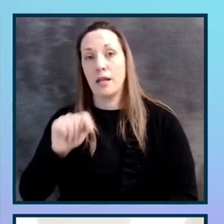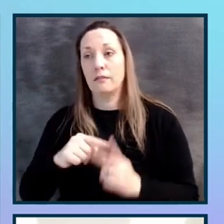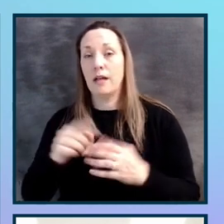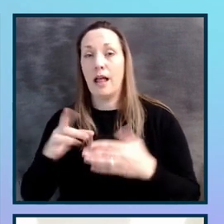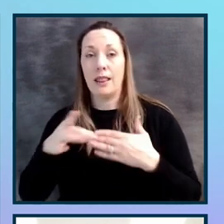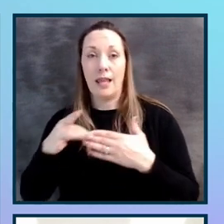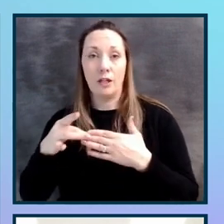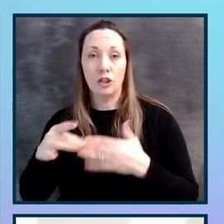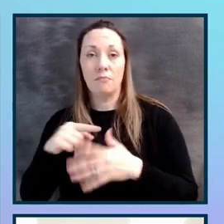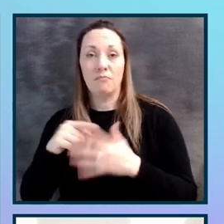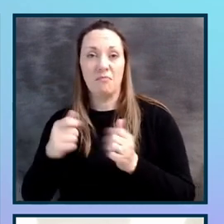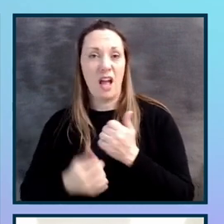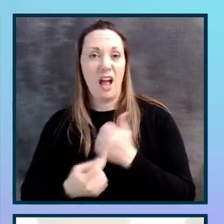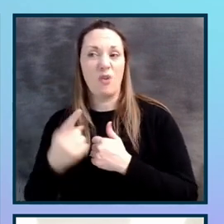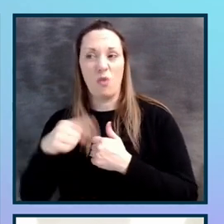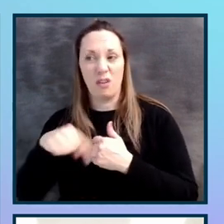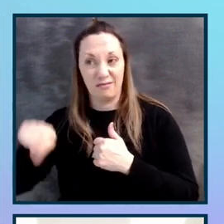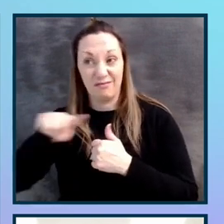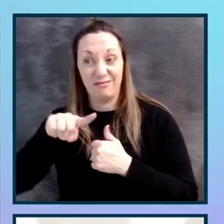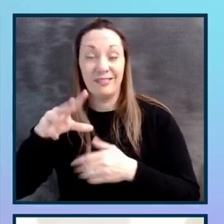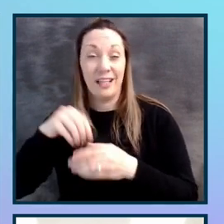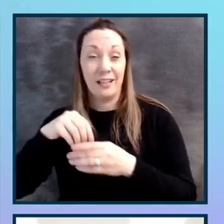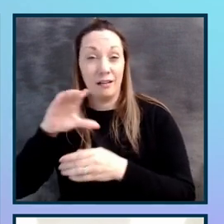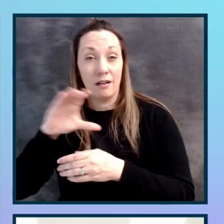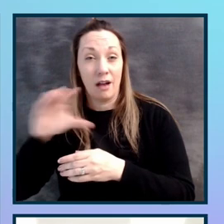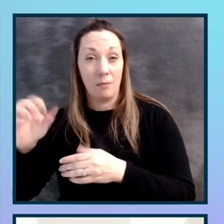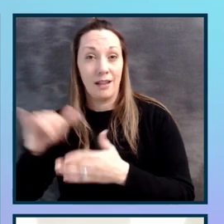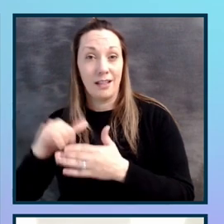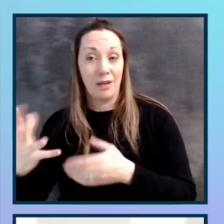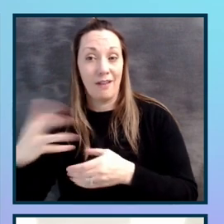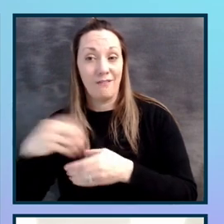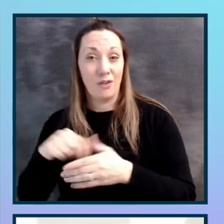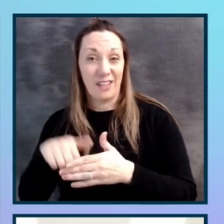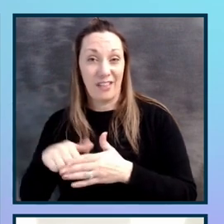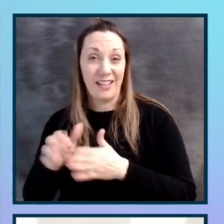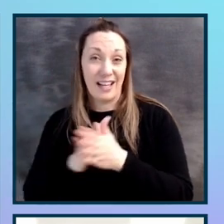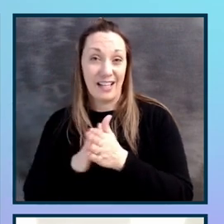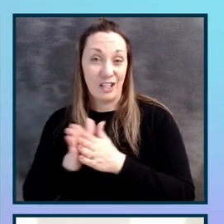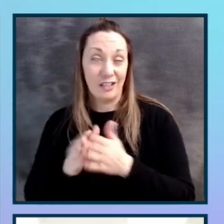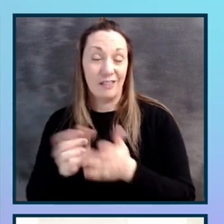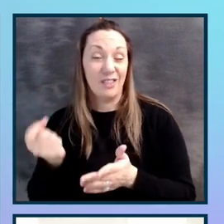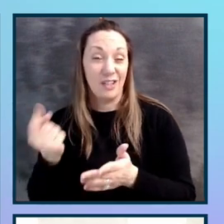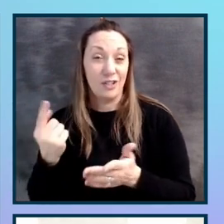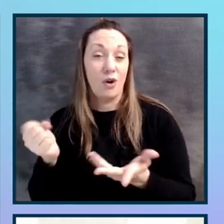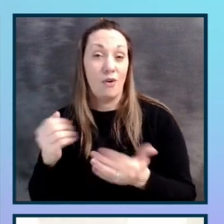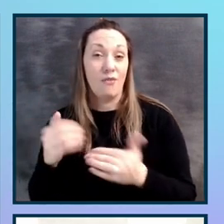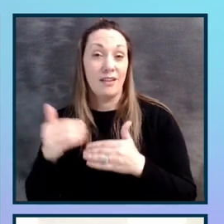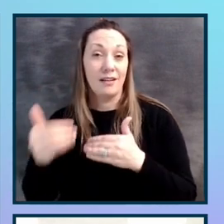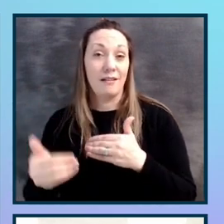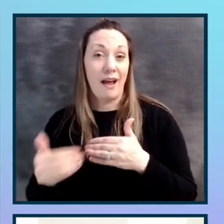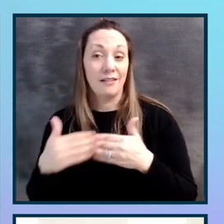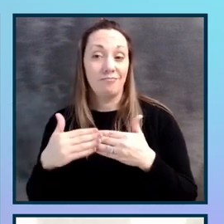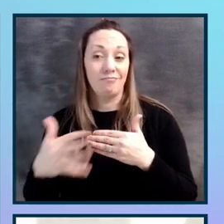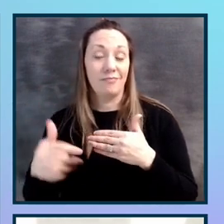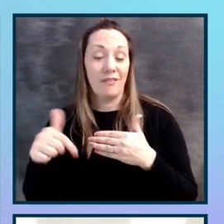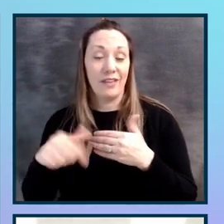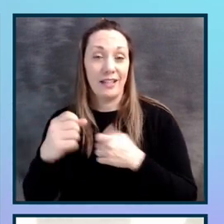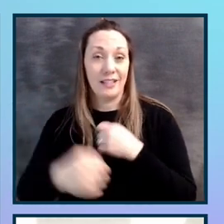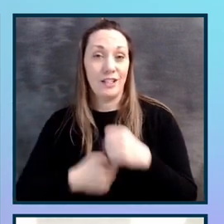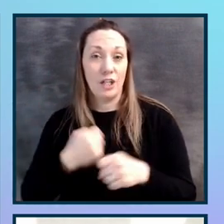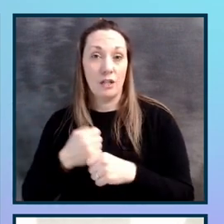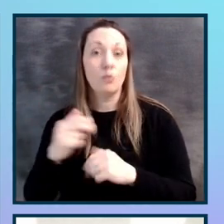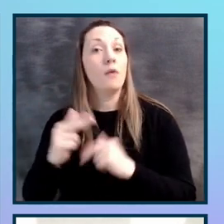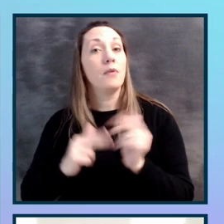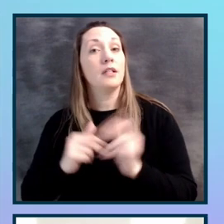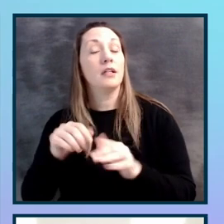Everyone at the company literally has been involved in this initiative. So for the next remainder of this year, we're building out our